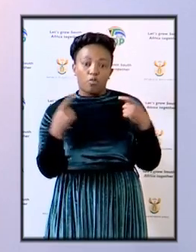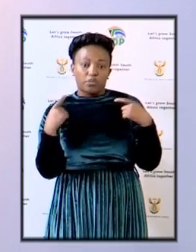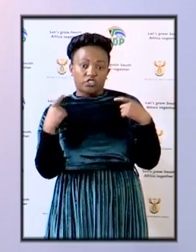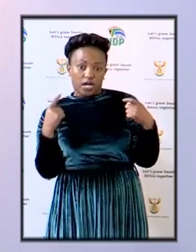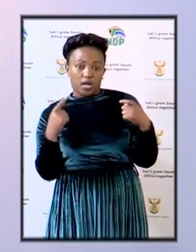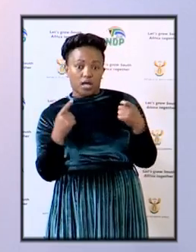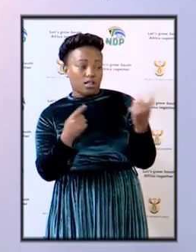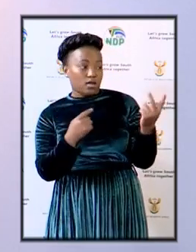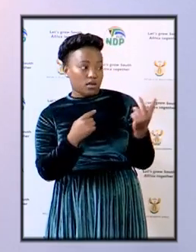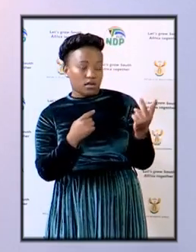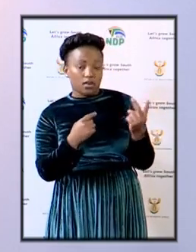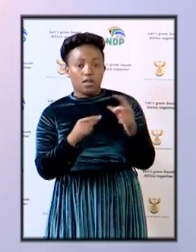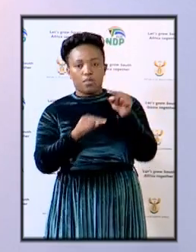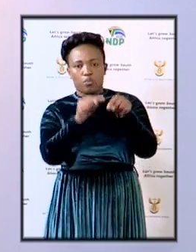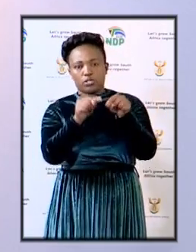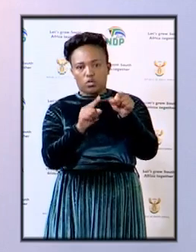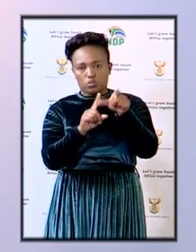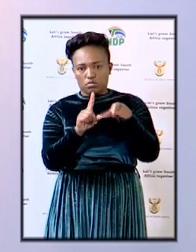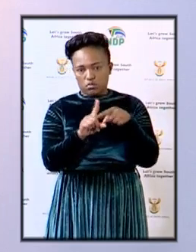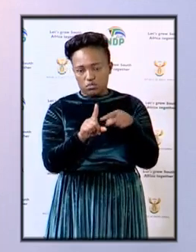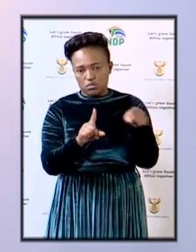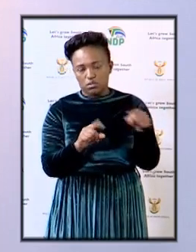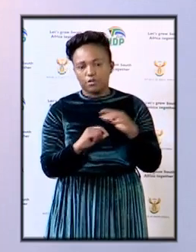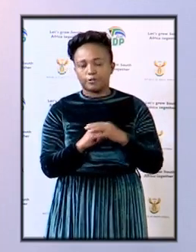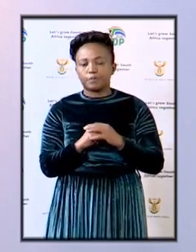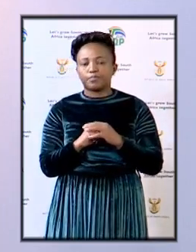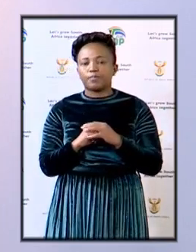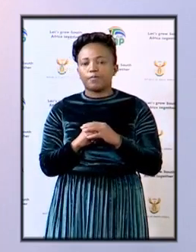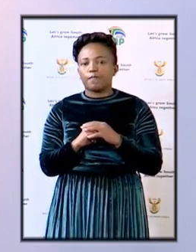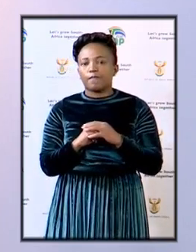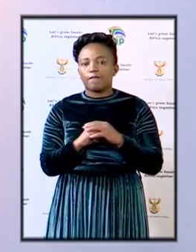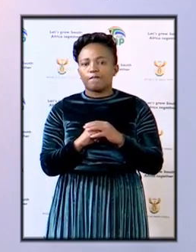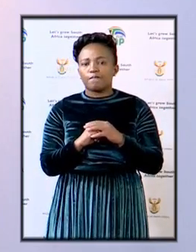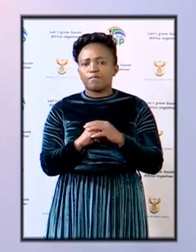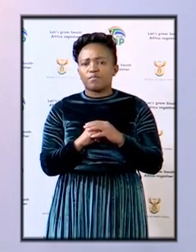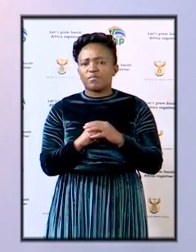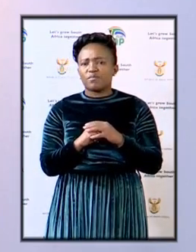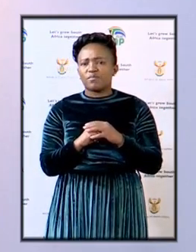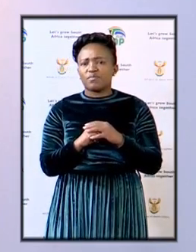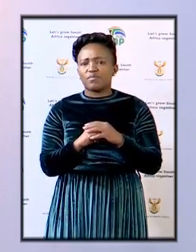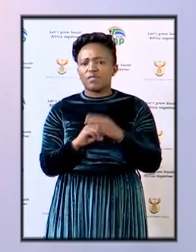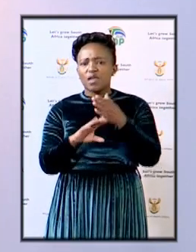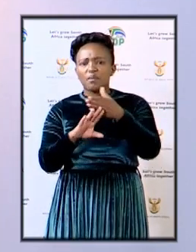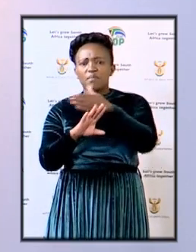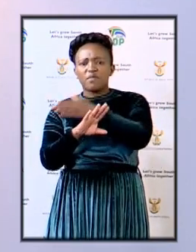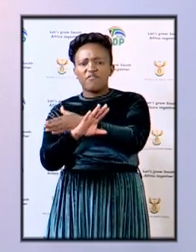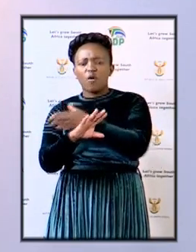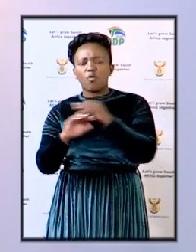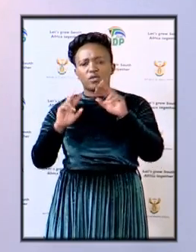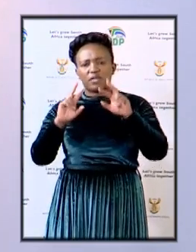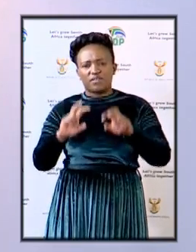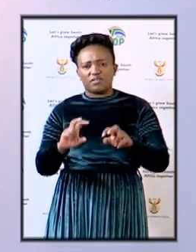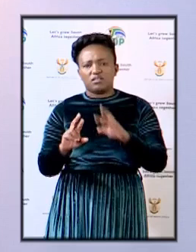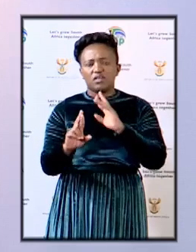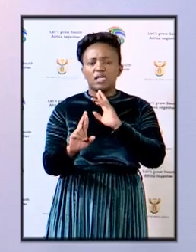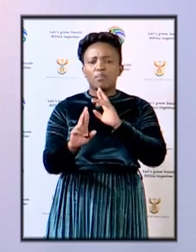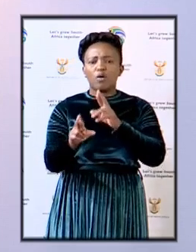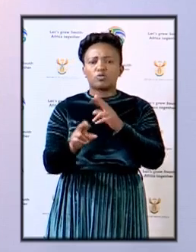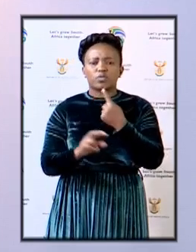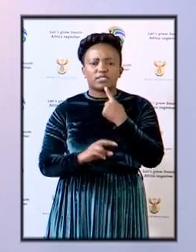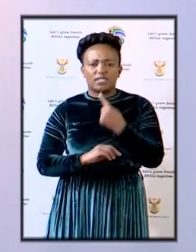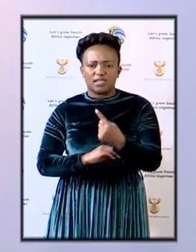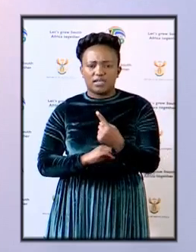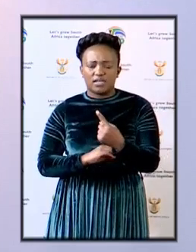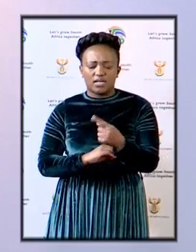lidia is your investigation looking into what was referred to in advocate kareem the power's report as the